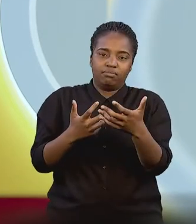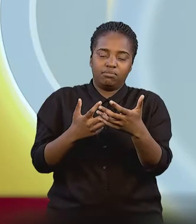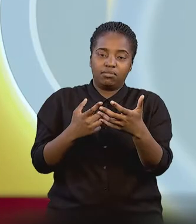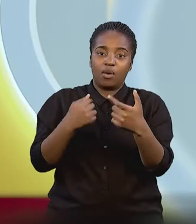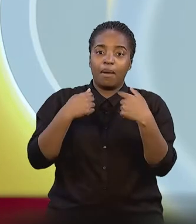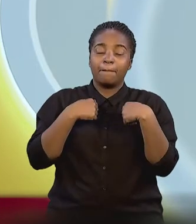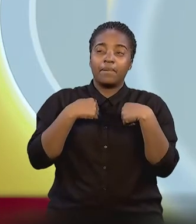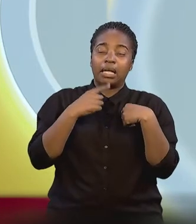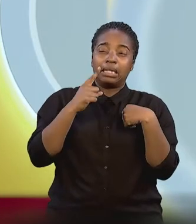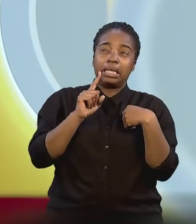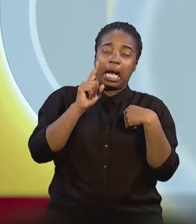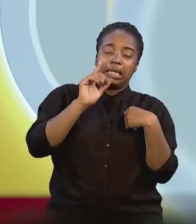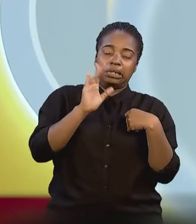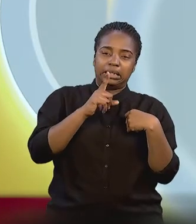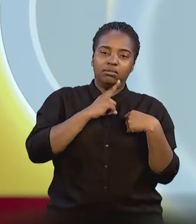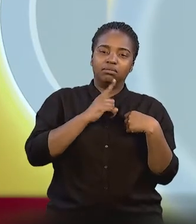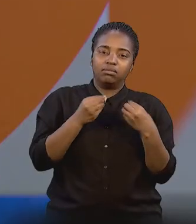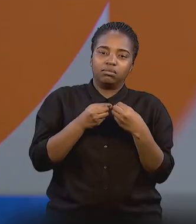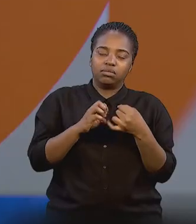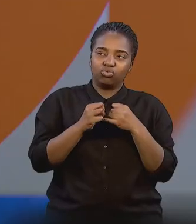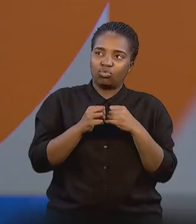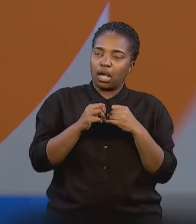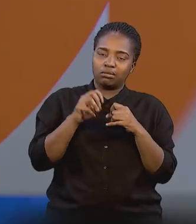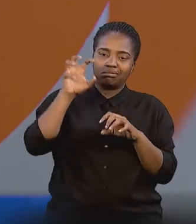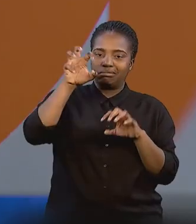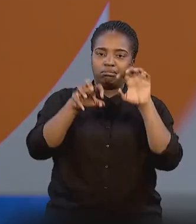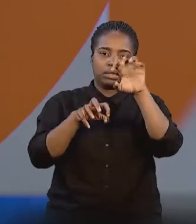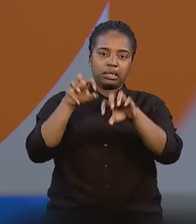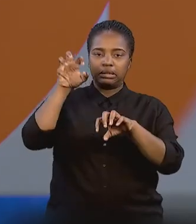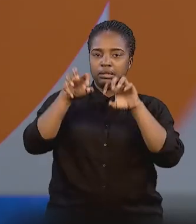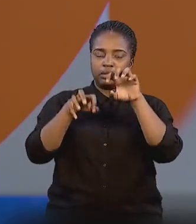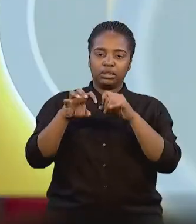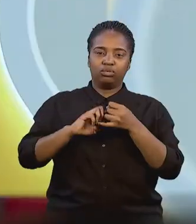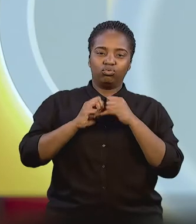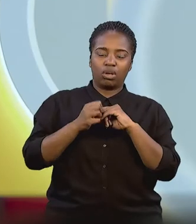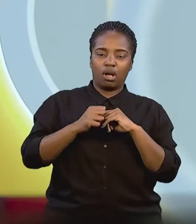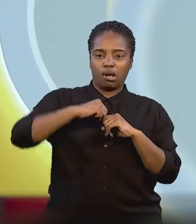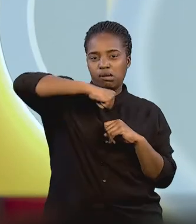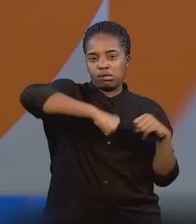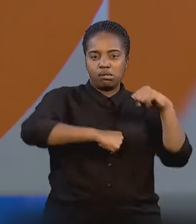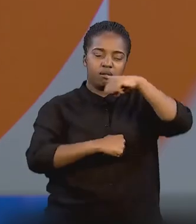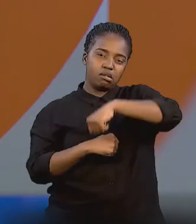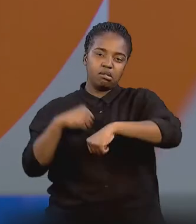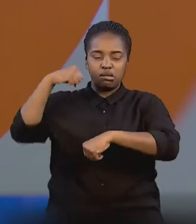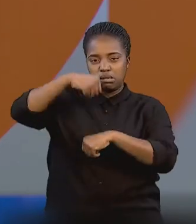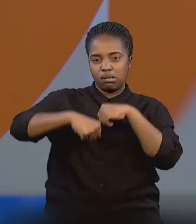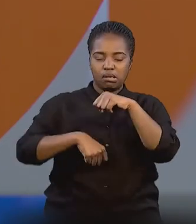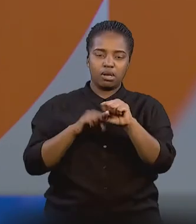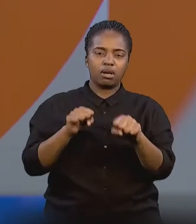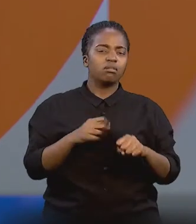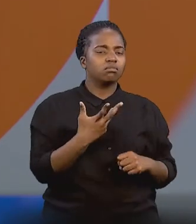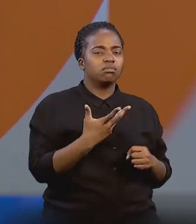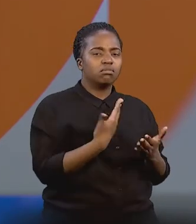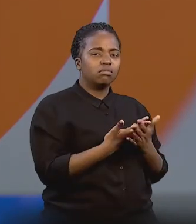I'm scared of heights, but that I'd like to do. I'd like to do some rock climbing. Well, that's the thing, and there is always a way